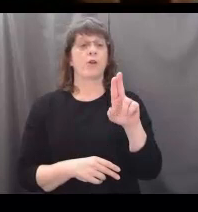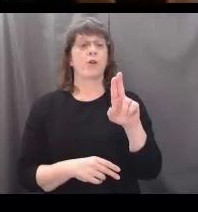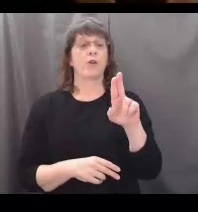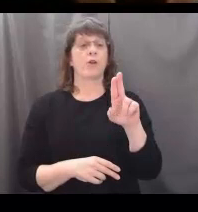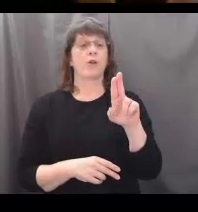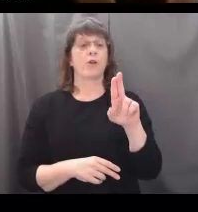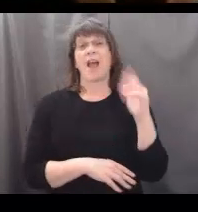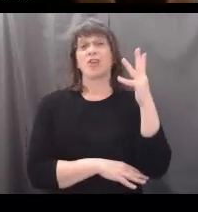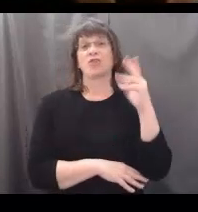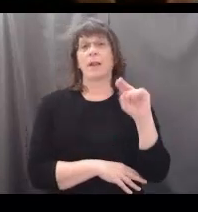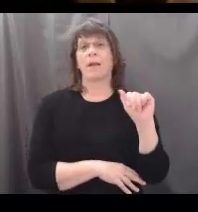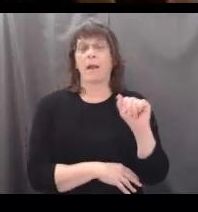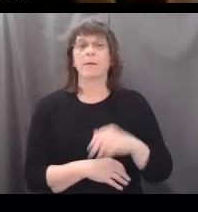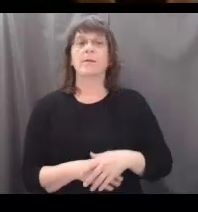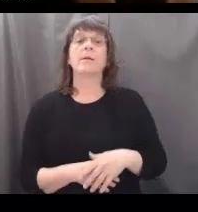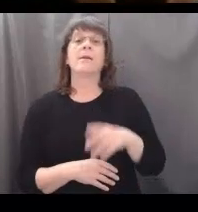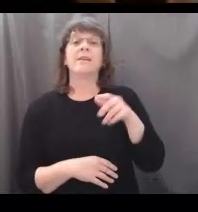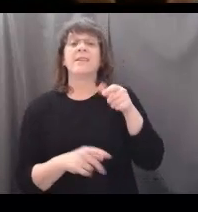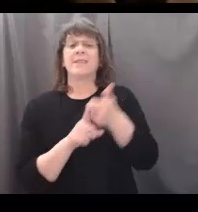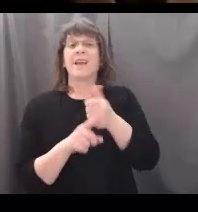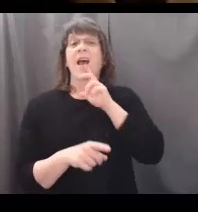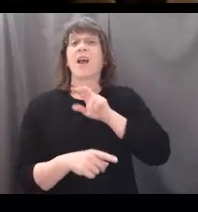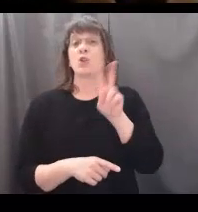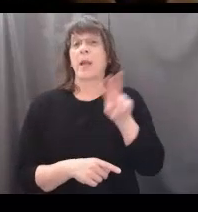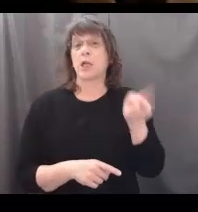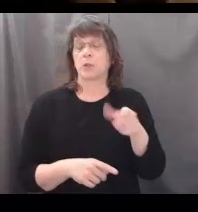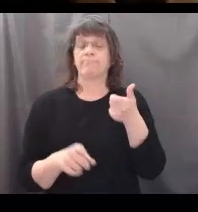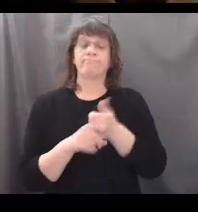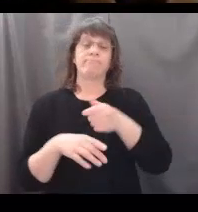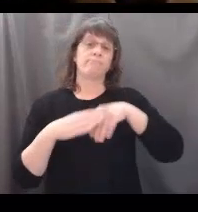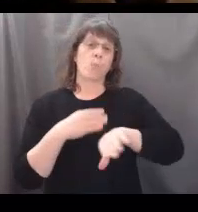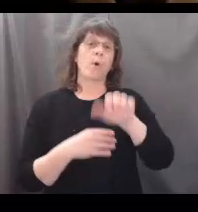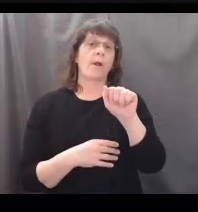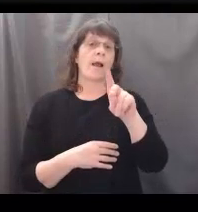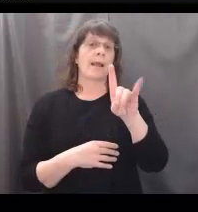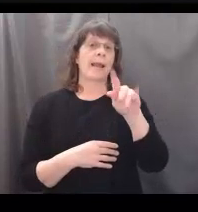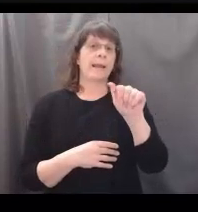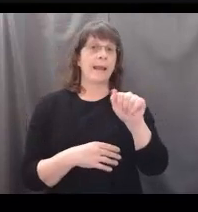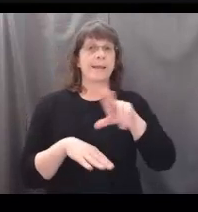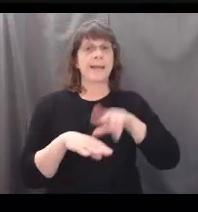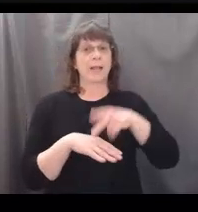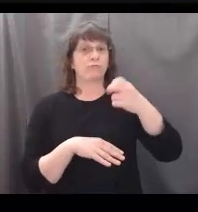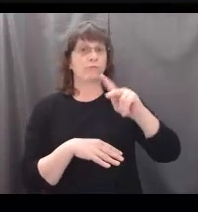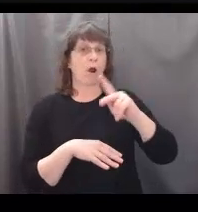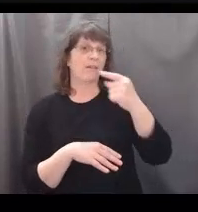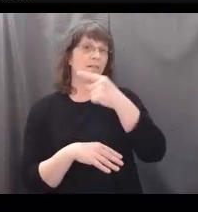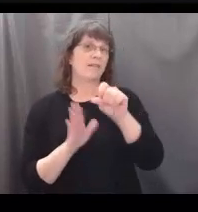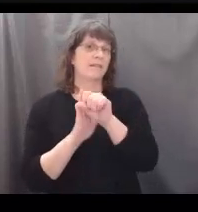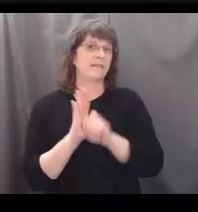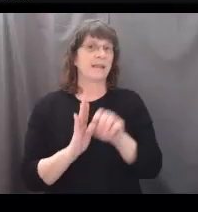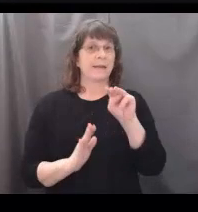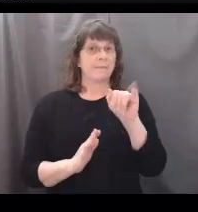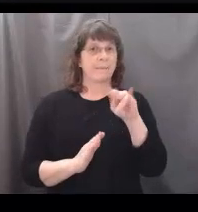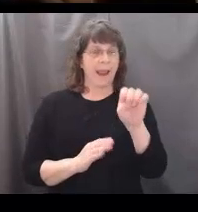is 22 years old. They were born in Acadia National Park, Maine. Katrina grew a lot